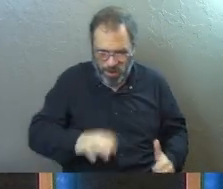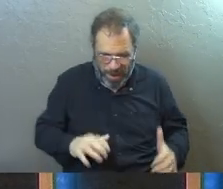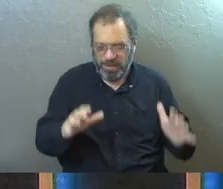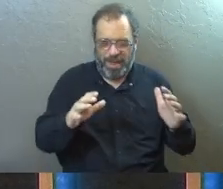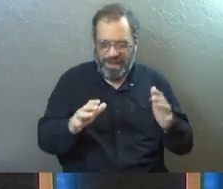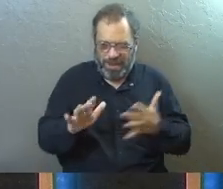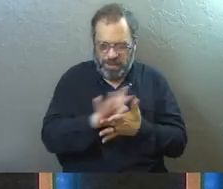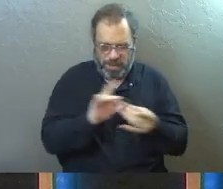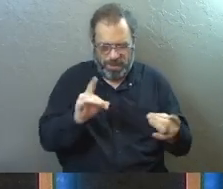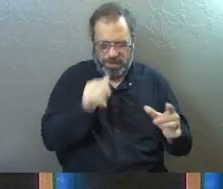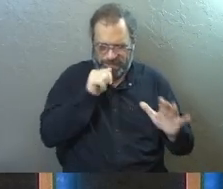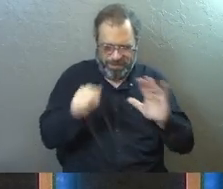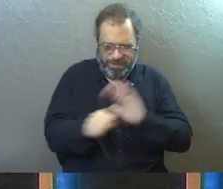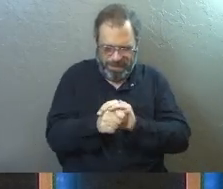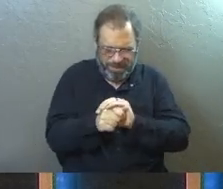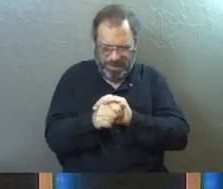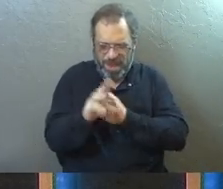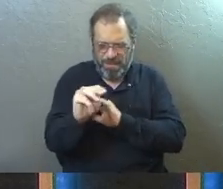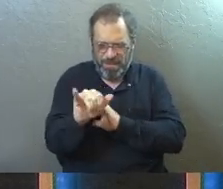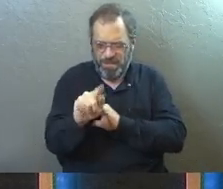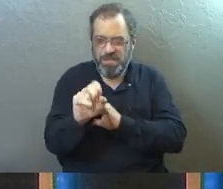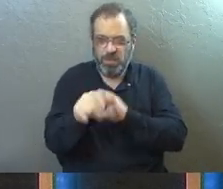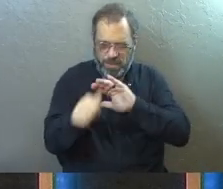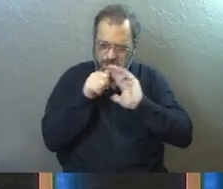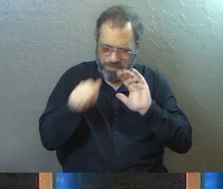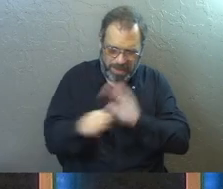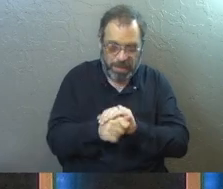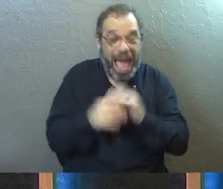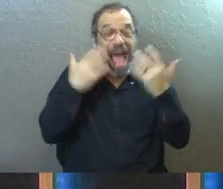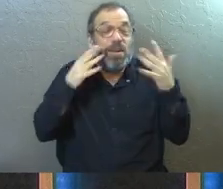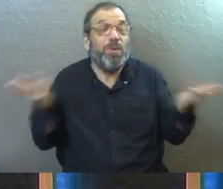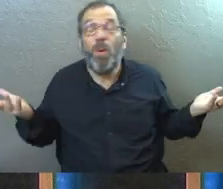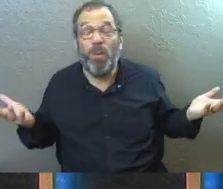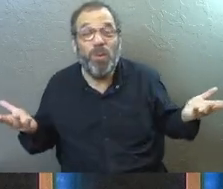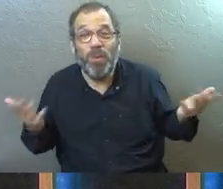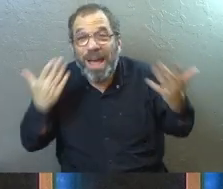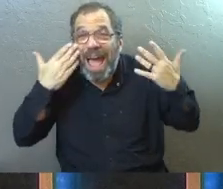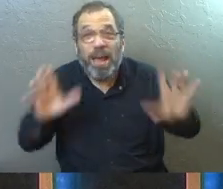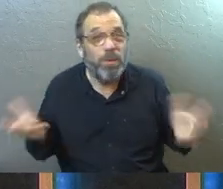What kind of spiritual mystery are we actually talking about here? I don't know.